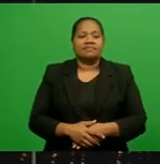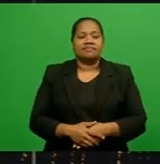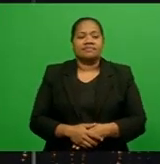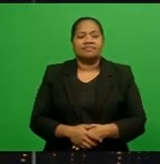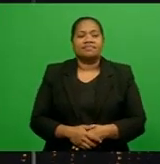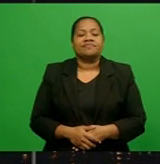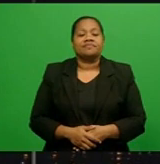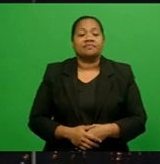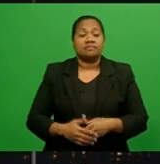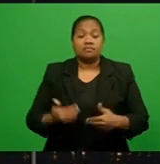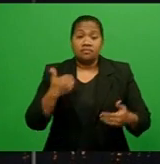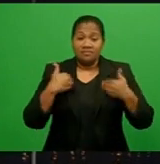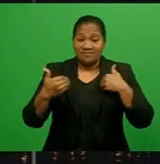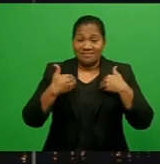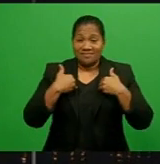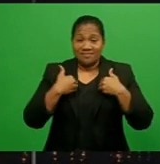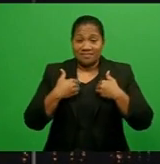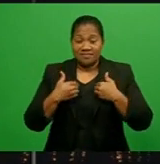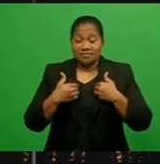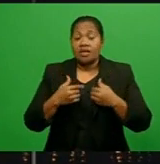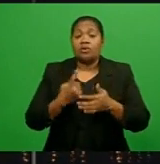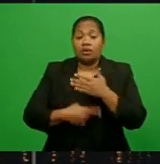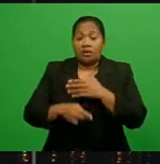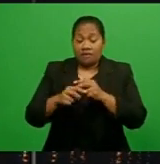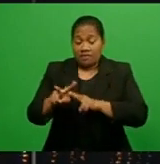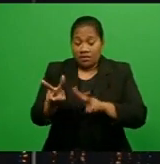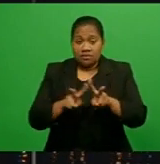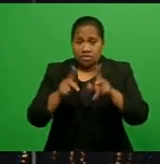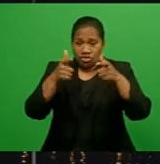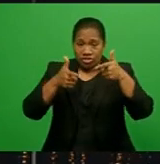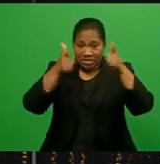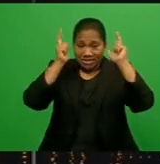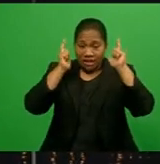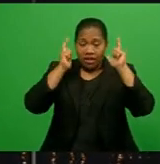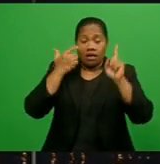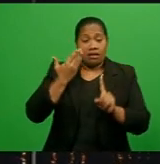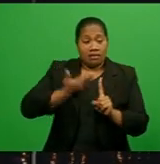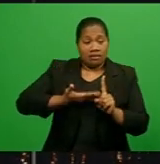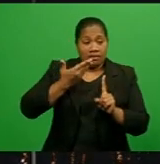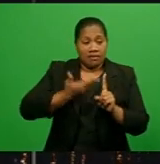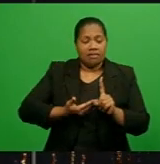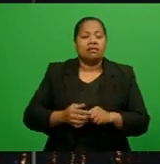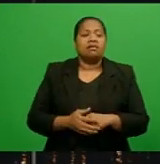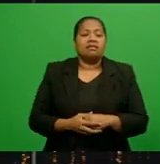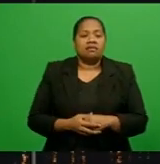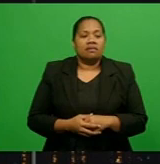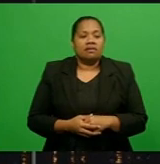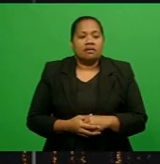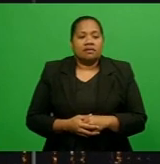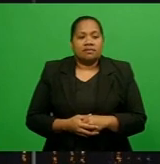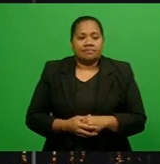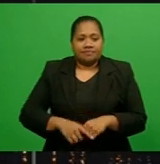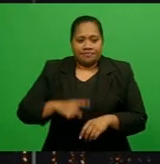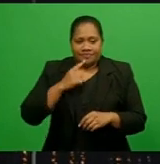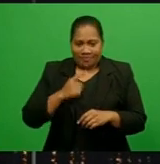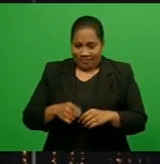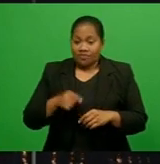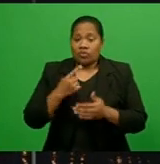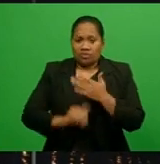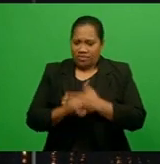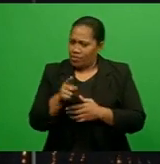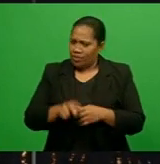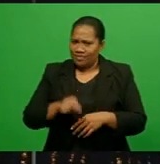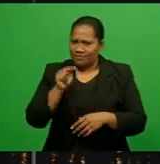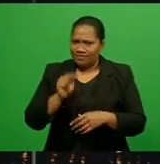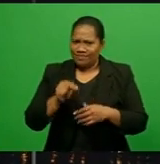of the South Pacific Vice-Chancellor, Professor Pal Alualia, revealed that certain requirements and guarantees need to be met in